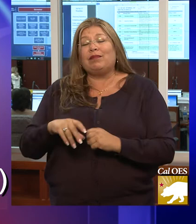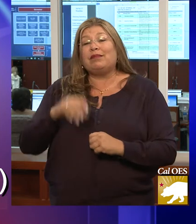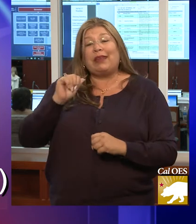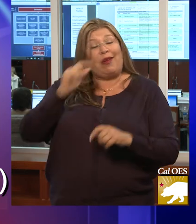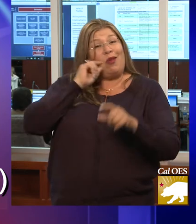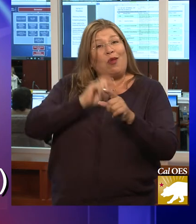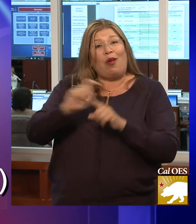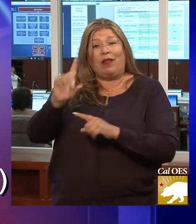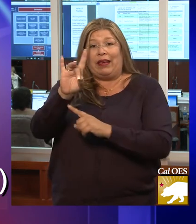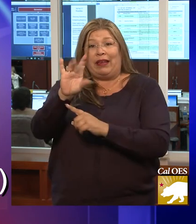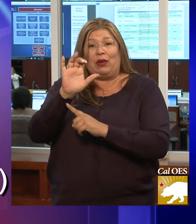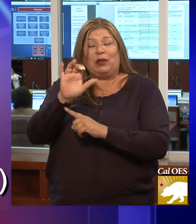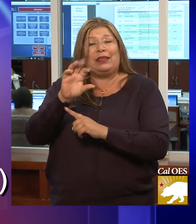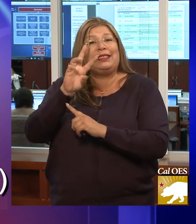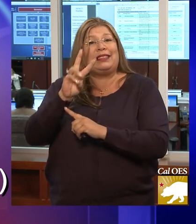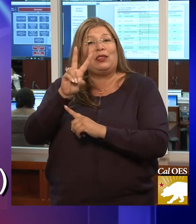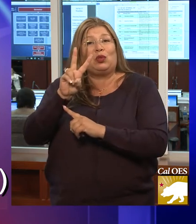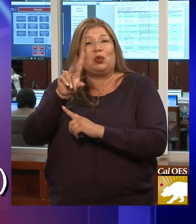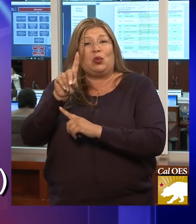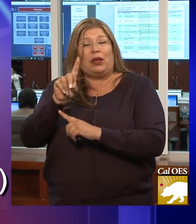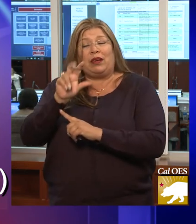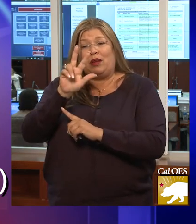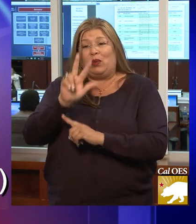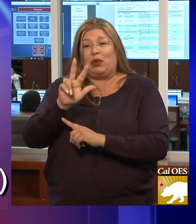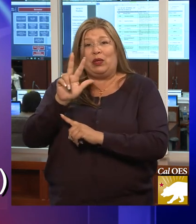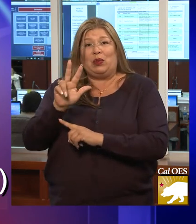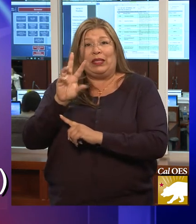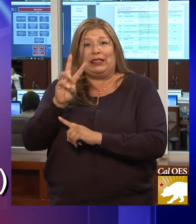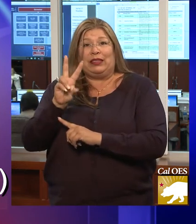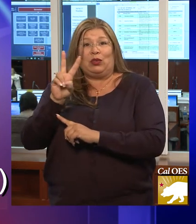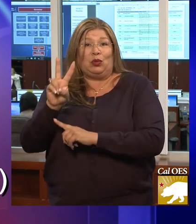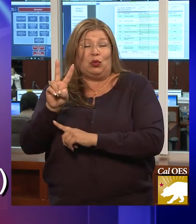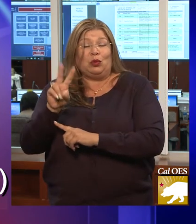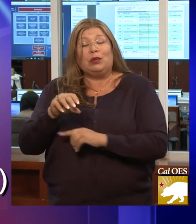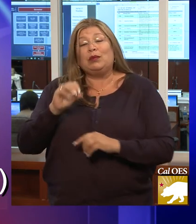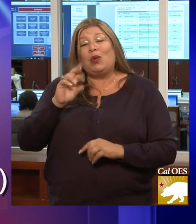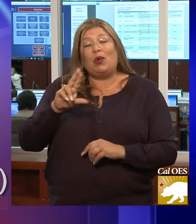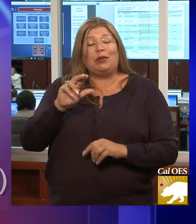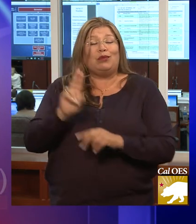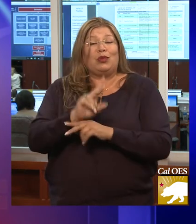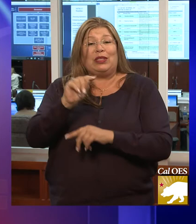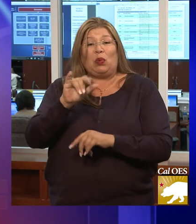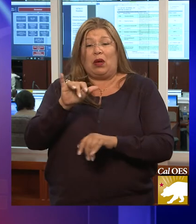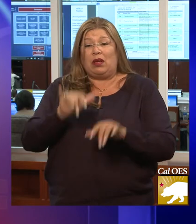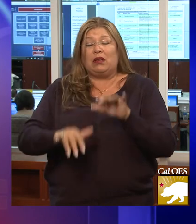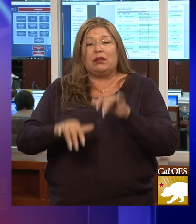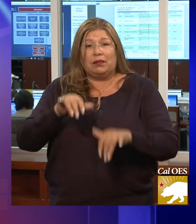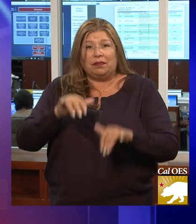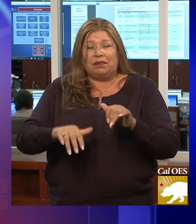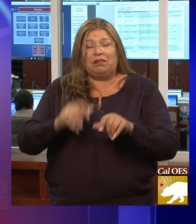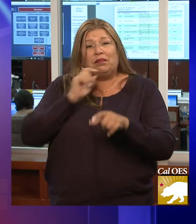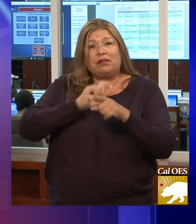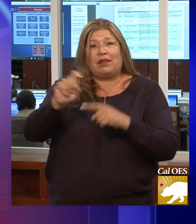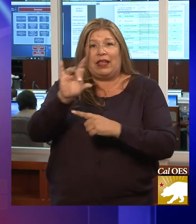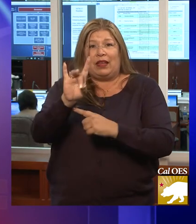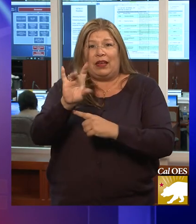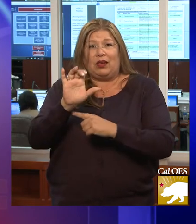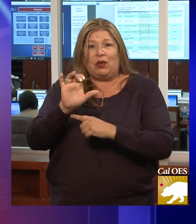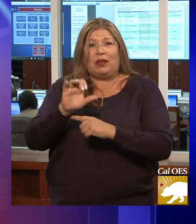-800-621-3362 or using a TTY device 1-800